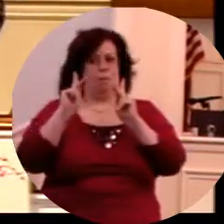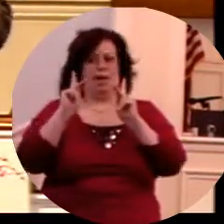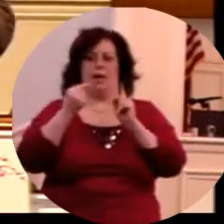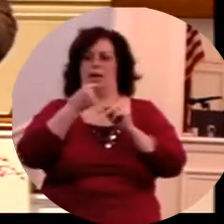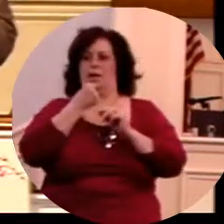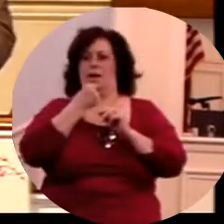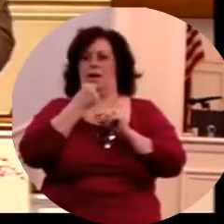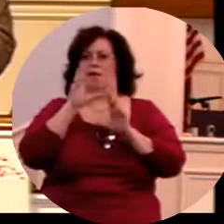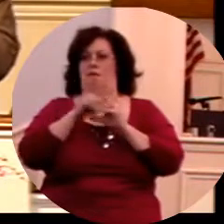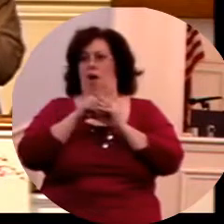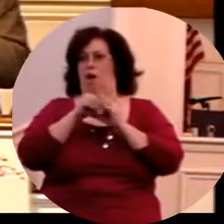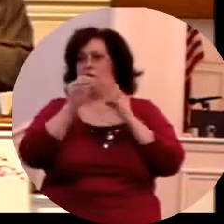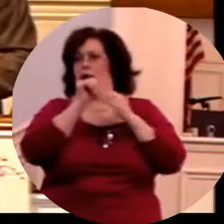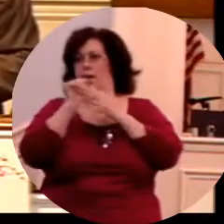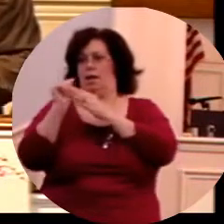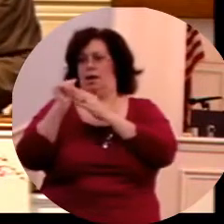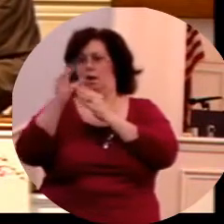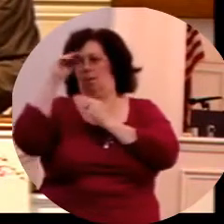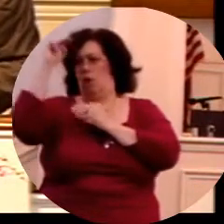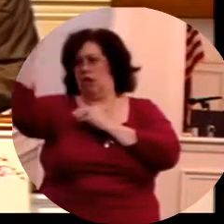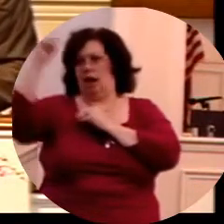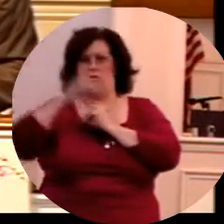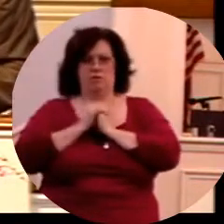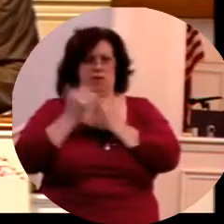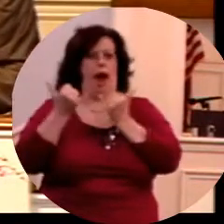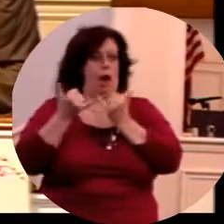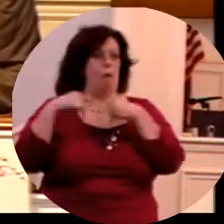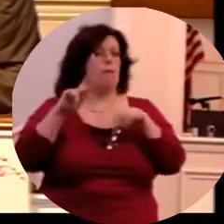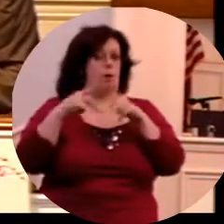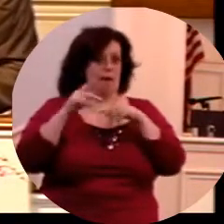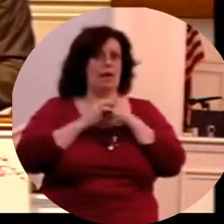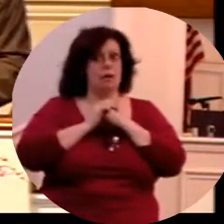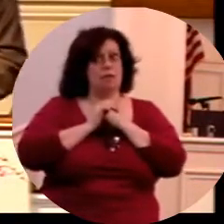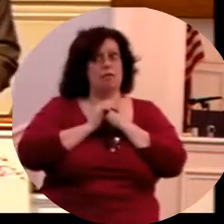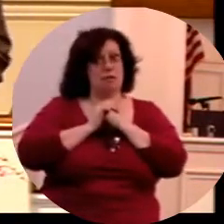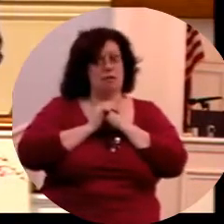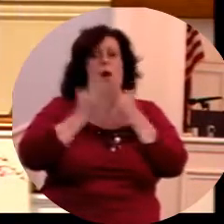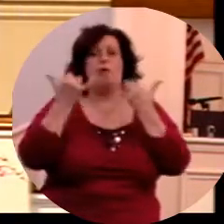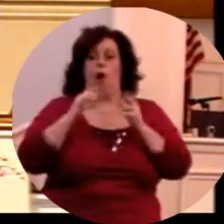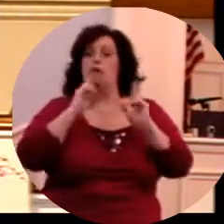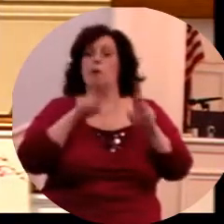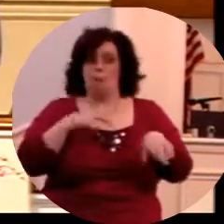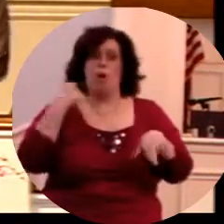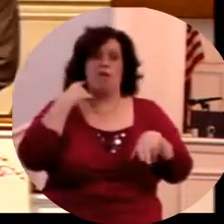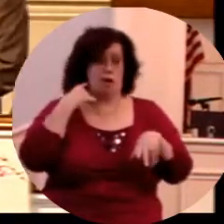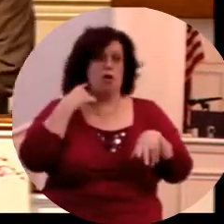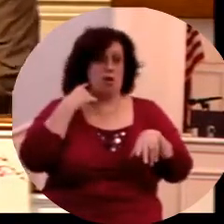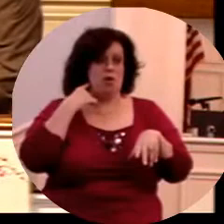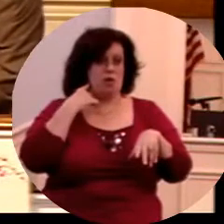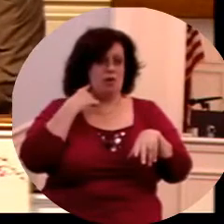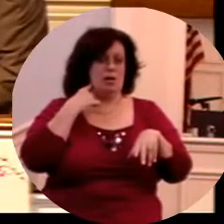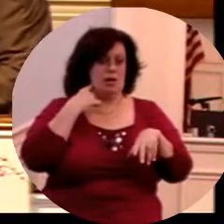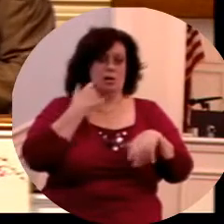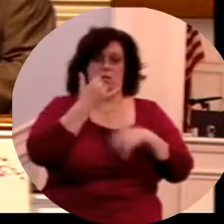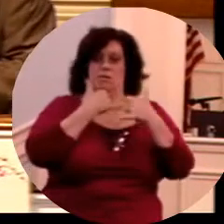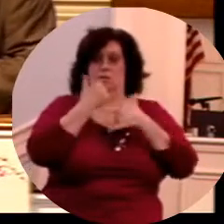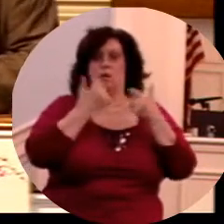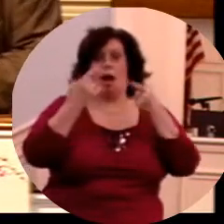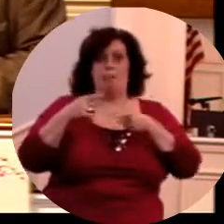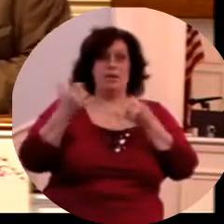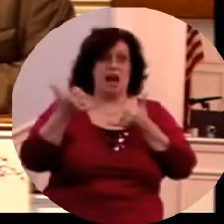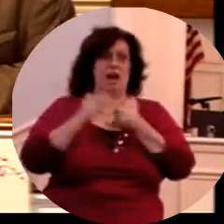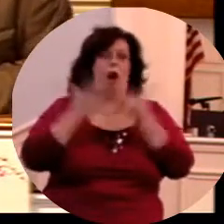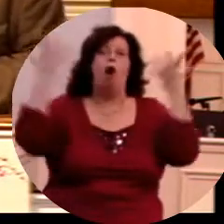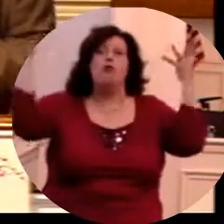Well, here we have the days of Moses. And children are neglected today. They're not